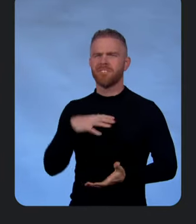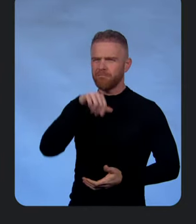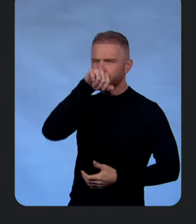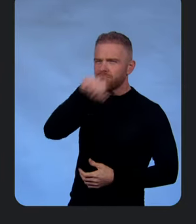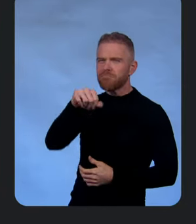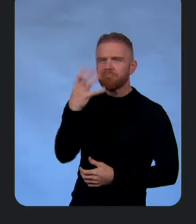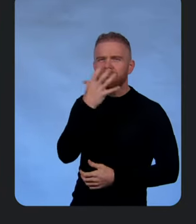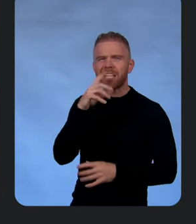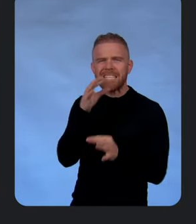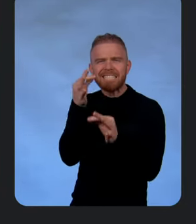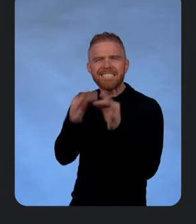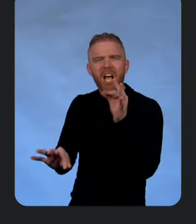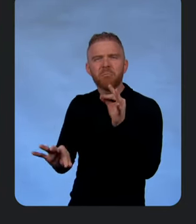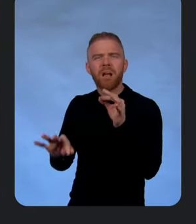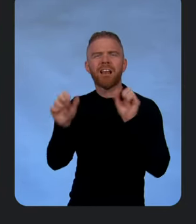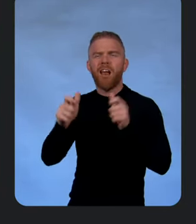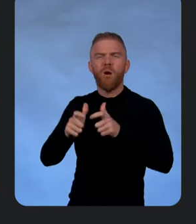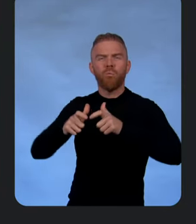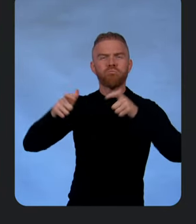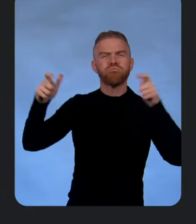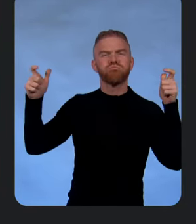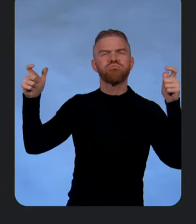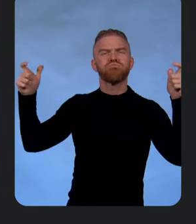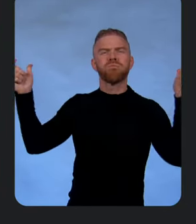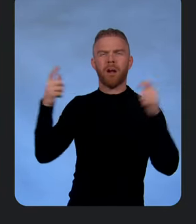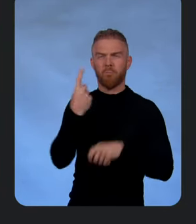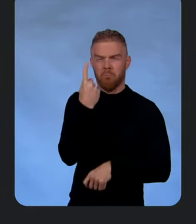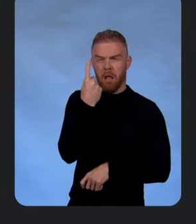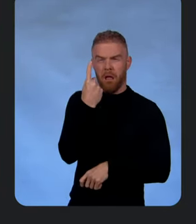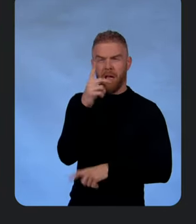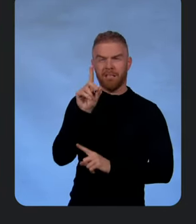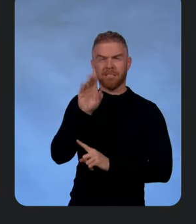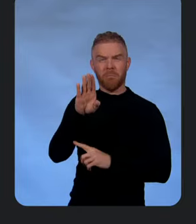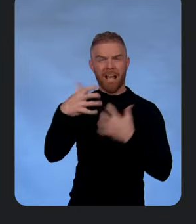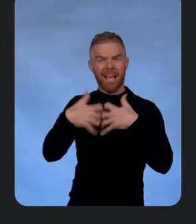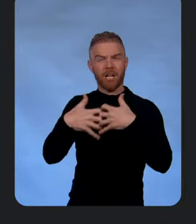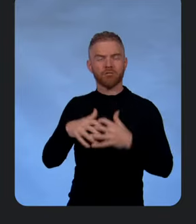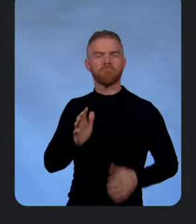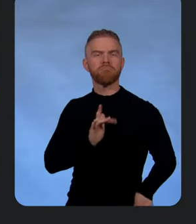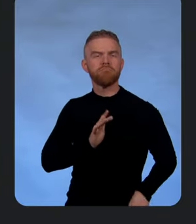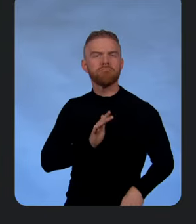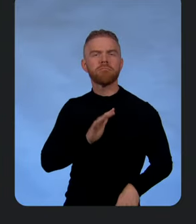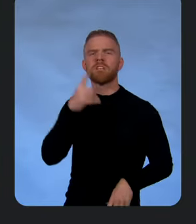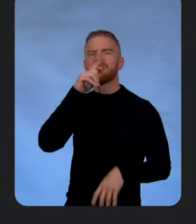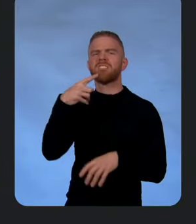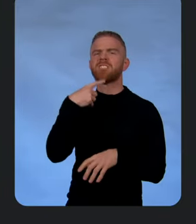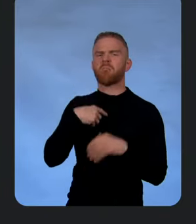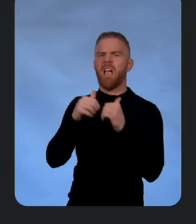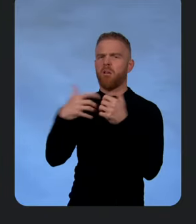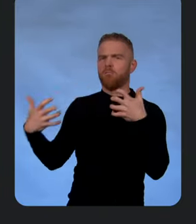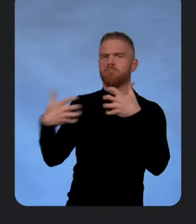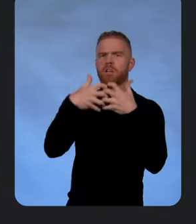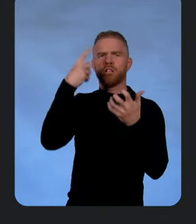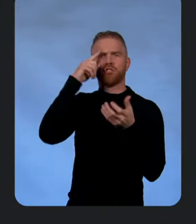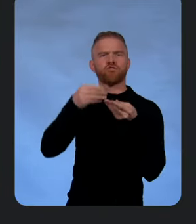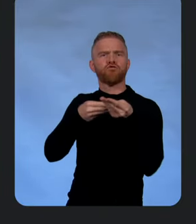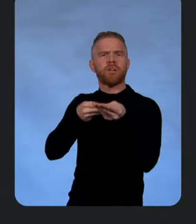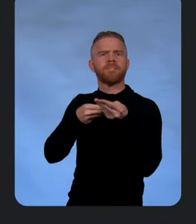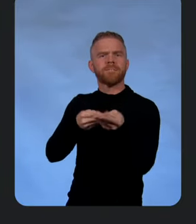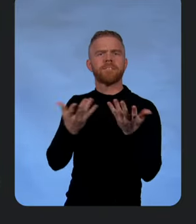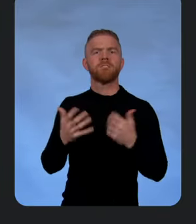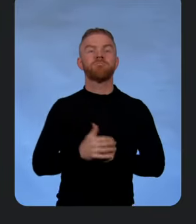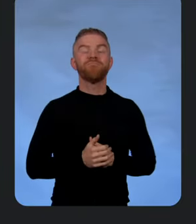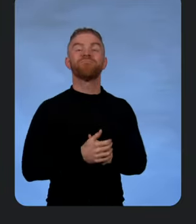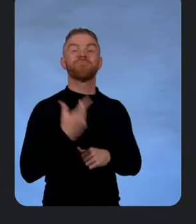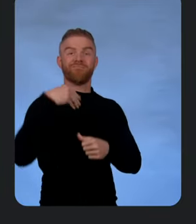simple yet scalable all this is in a single database engine. That's great stuff. Now tell me how we wire this up for serving and I got to serve this out. So for our